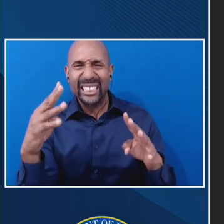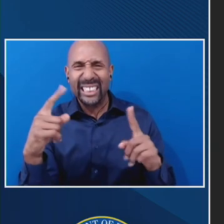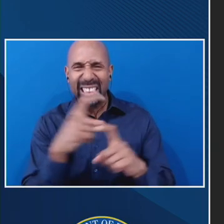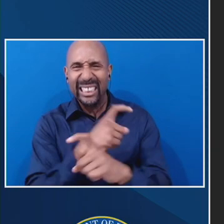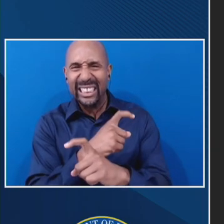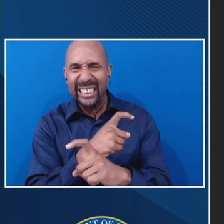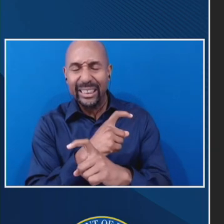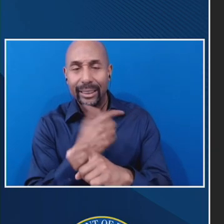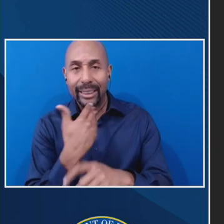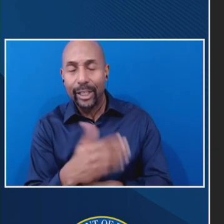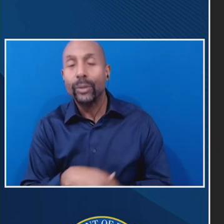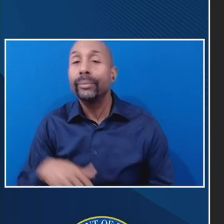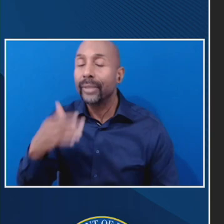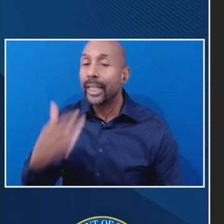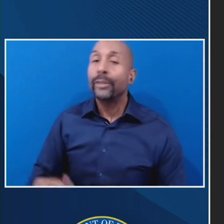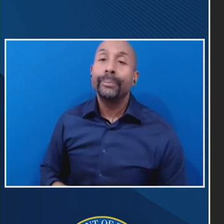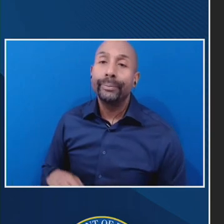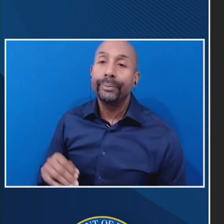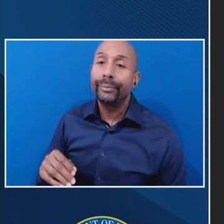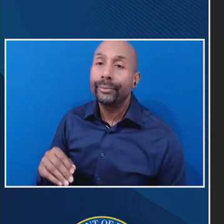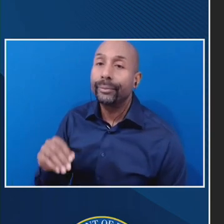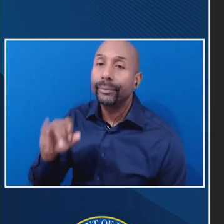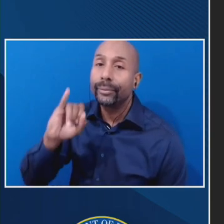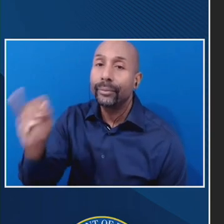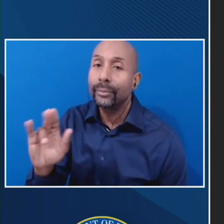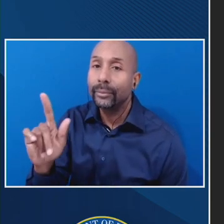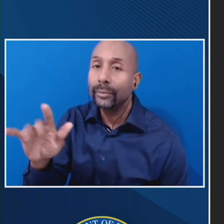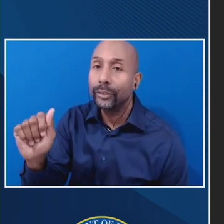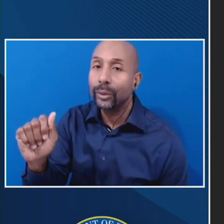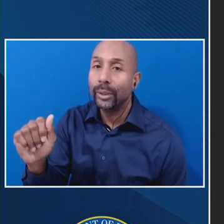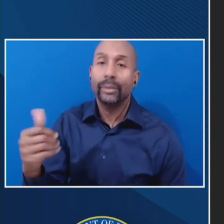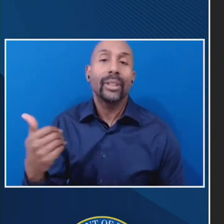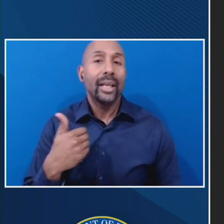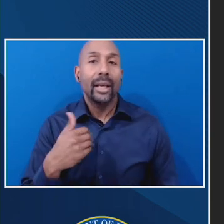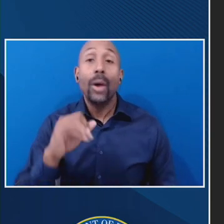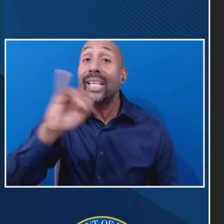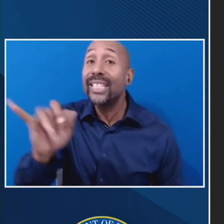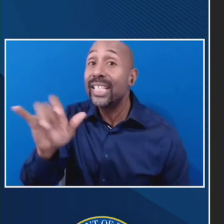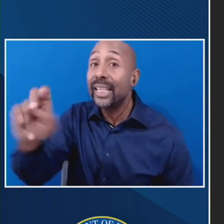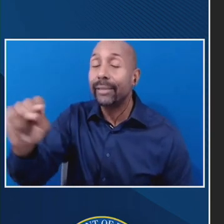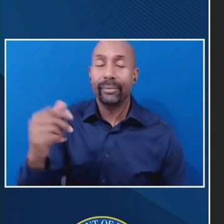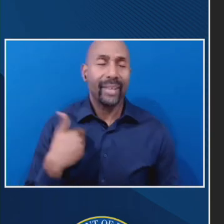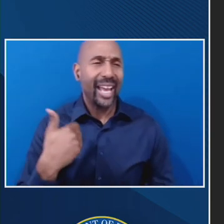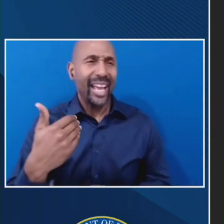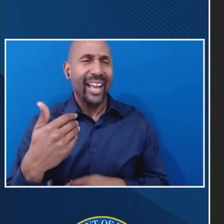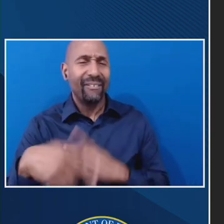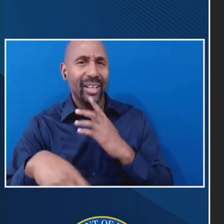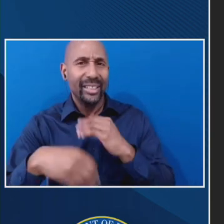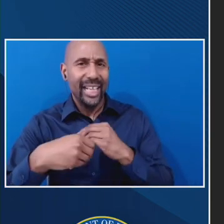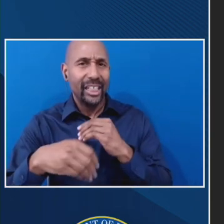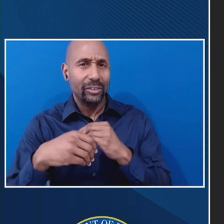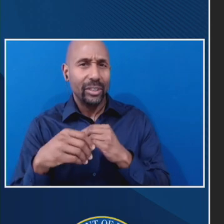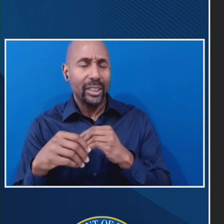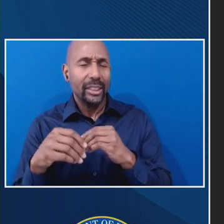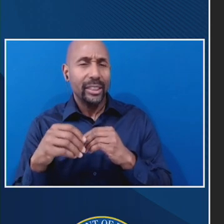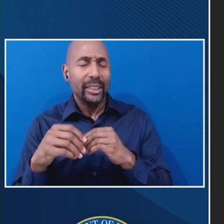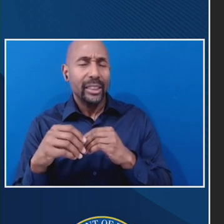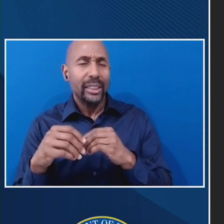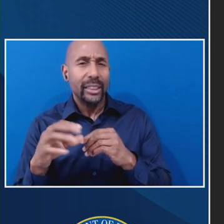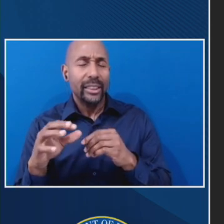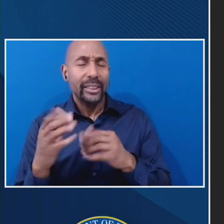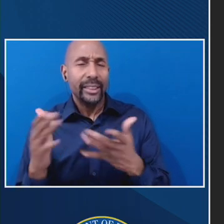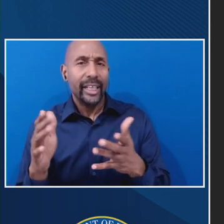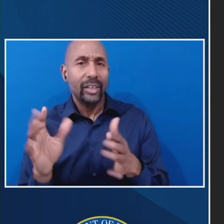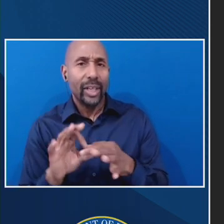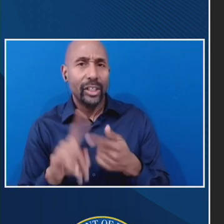Thank you. Jillian. Actually, have a further nuance to that question, which is, I don't think that's what the language says. The, so the first part